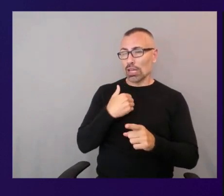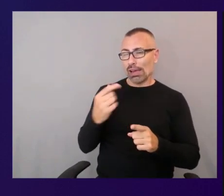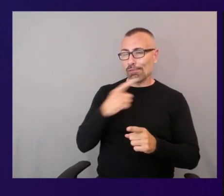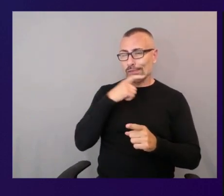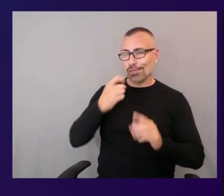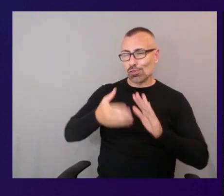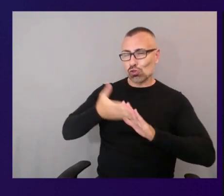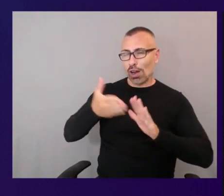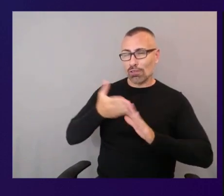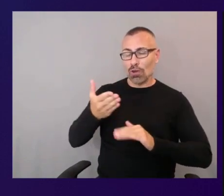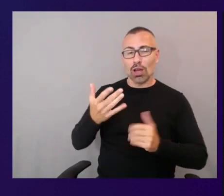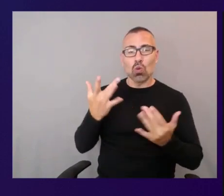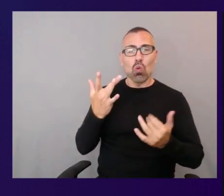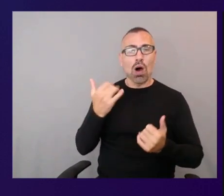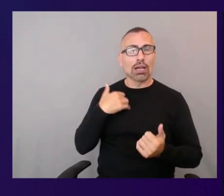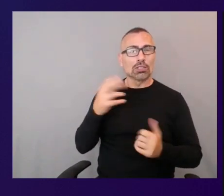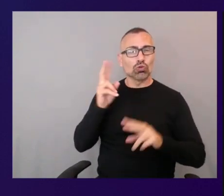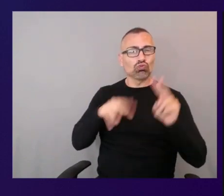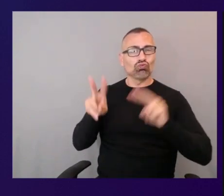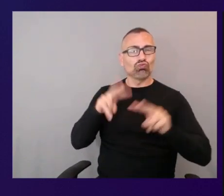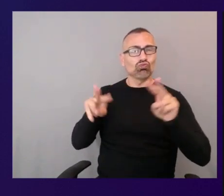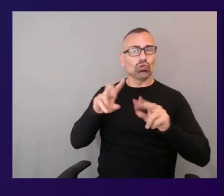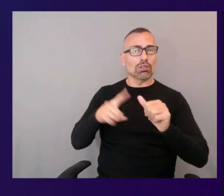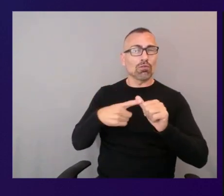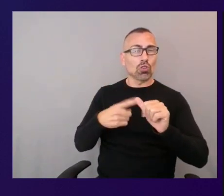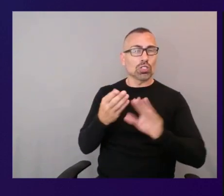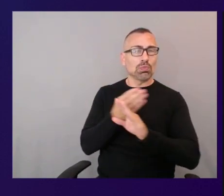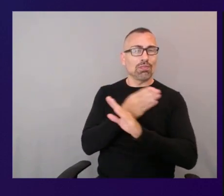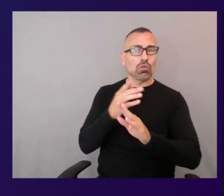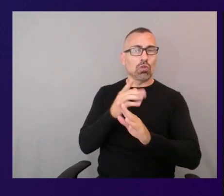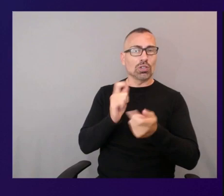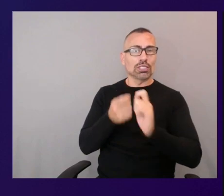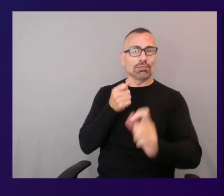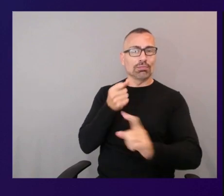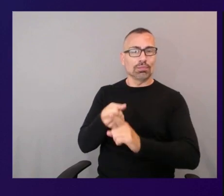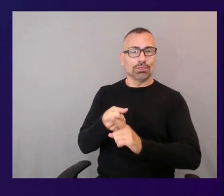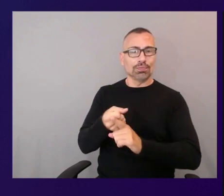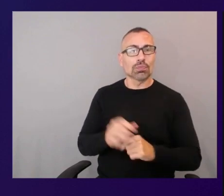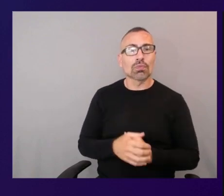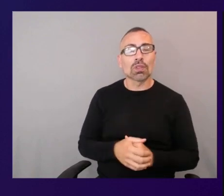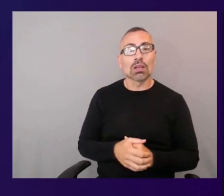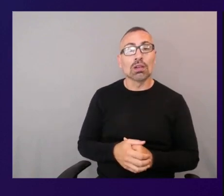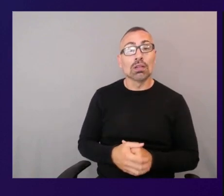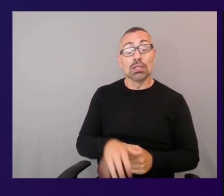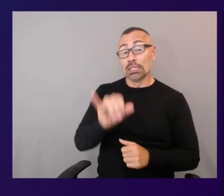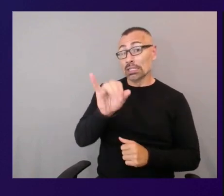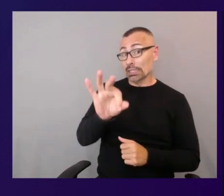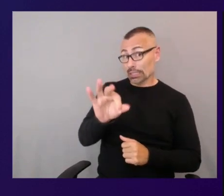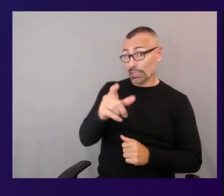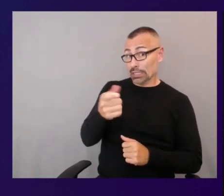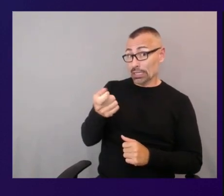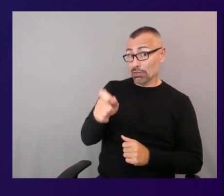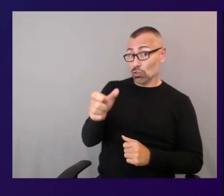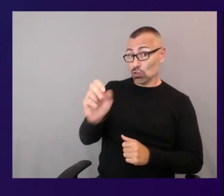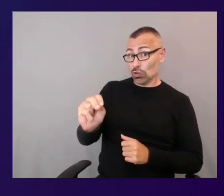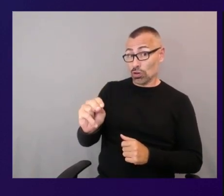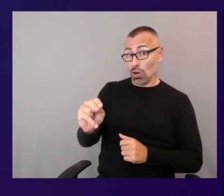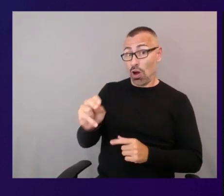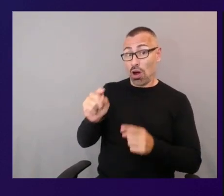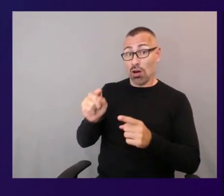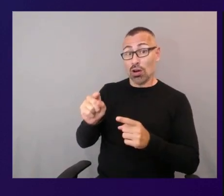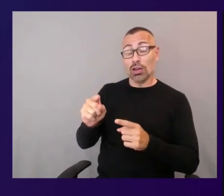before it makes any changes one thing to note here if you do turn terminate workspaces not used for a month to yes